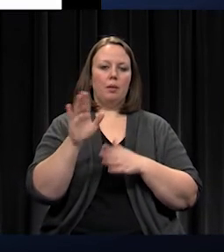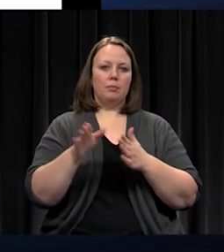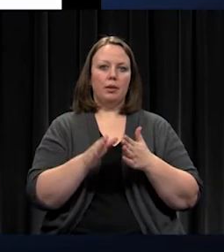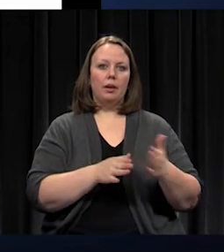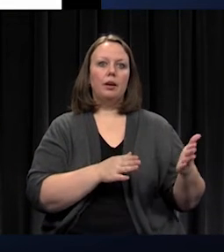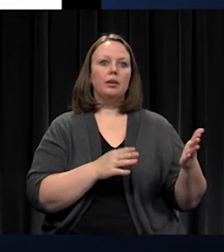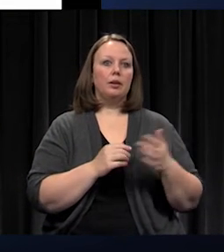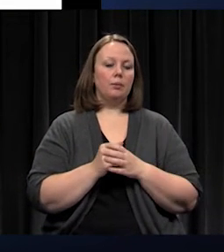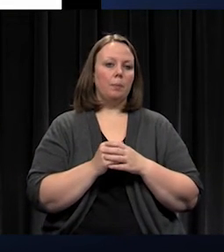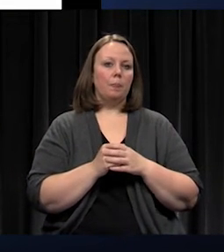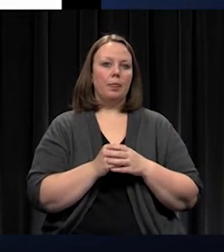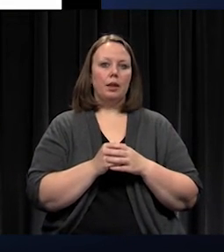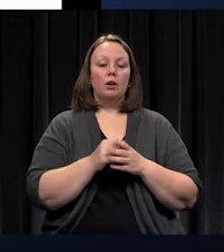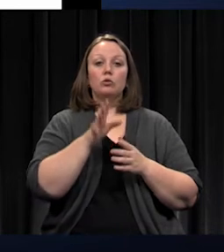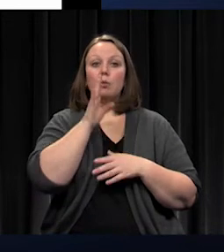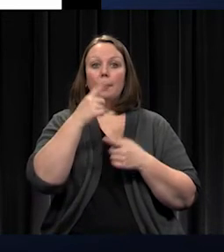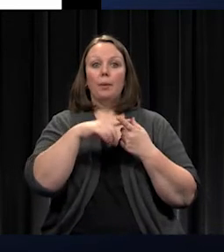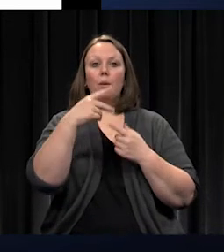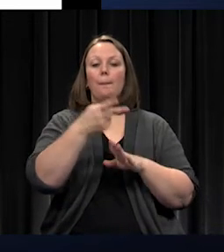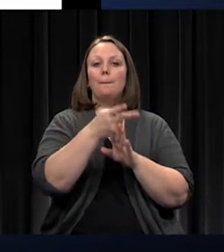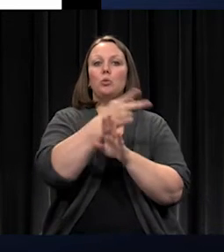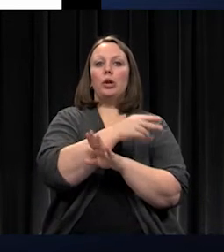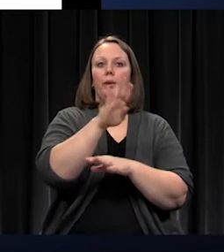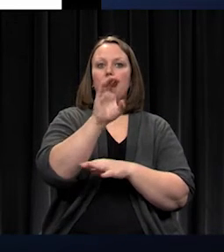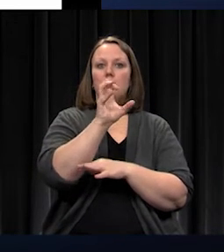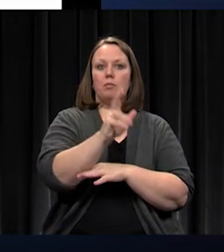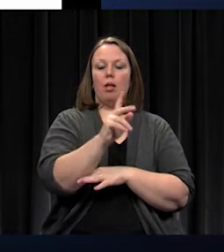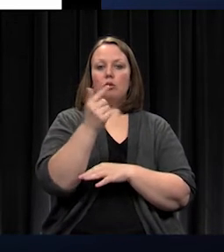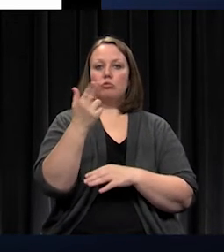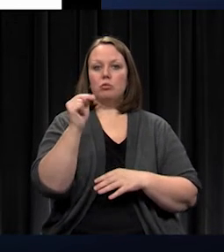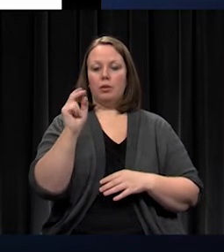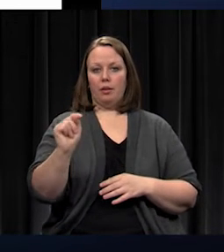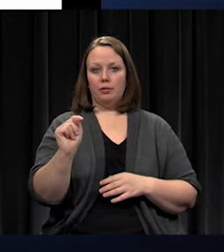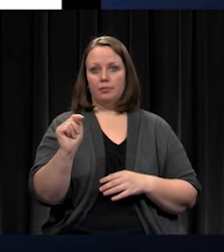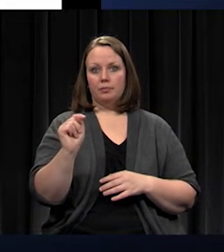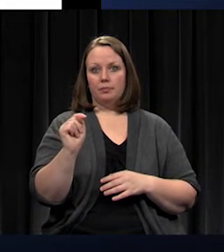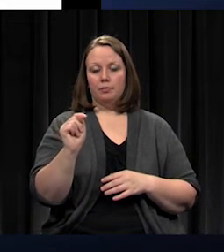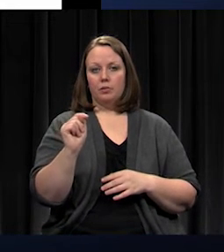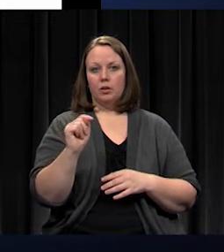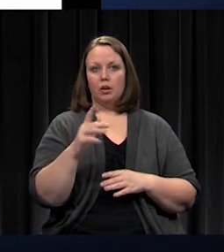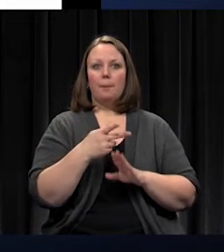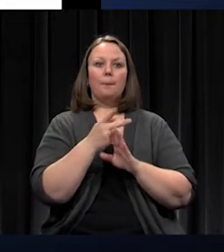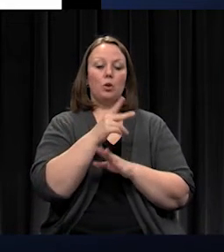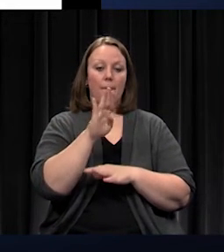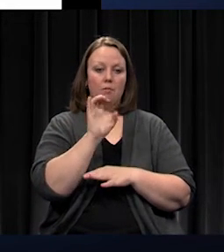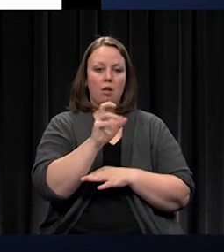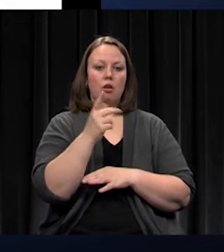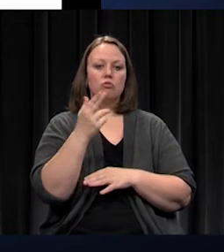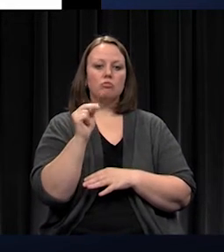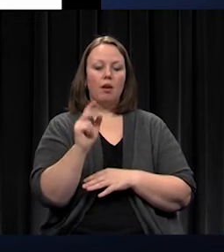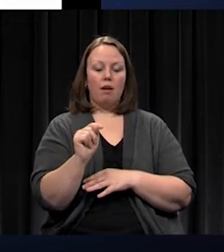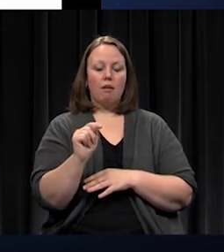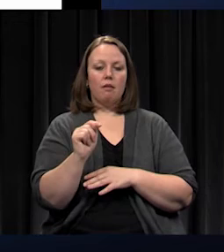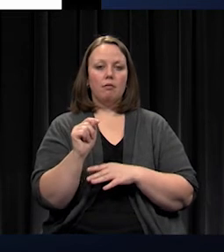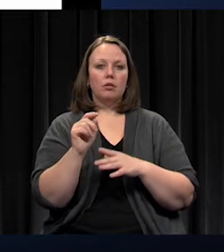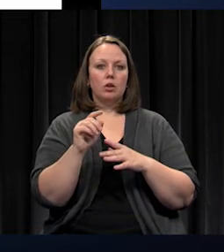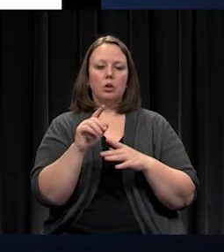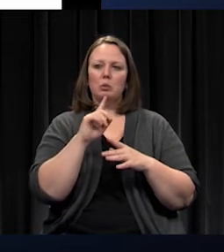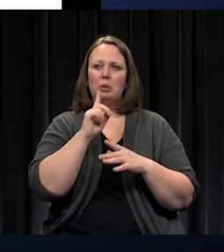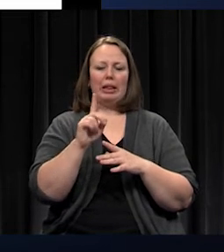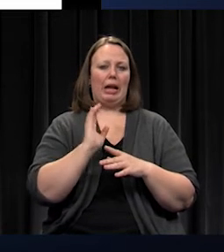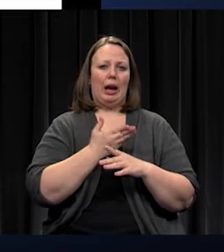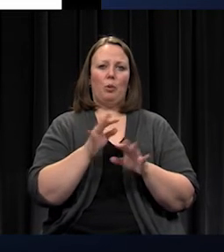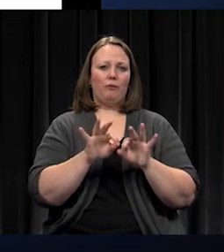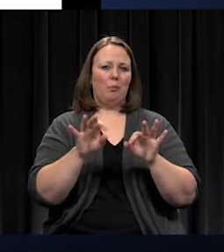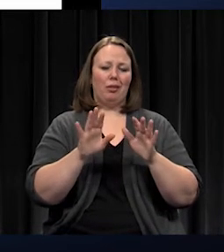And we talked to them about pre-block grant, that our pre-block grant formula was really developed over years and